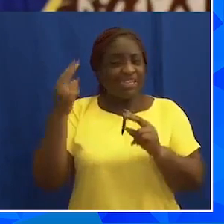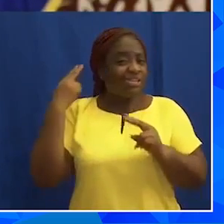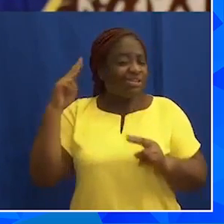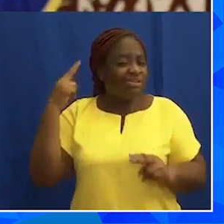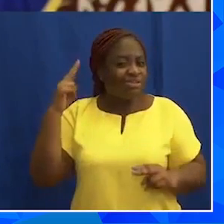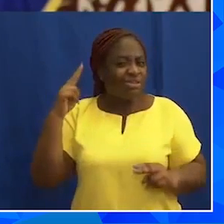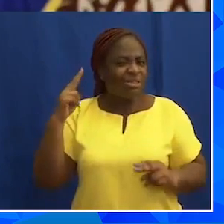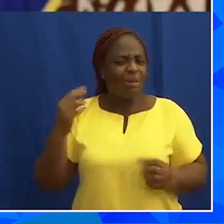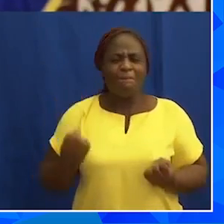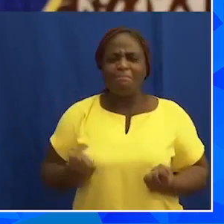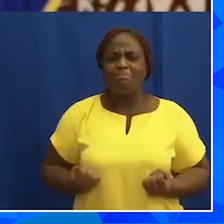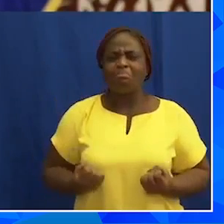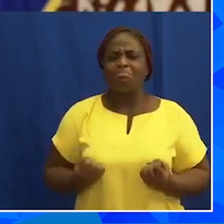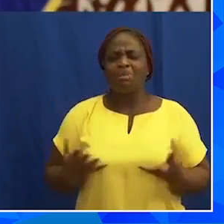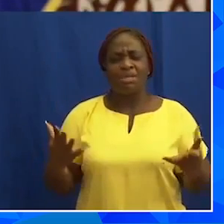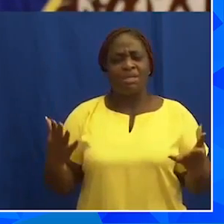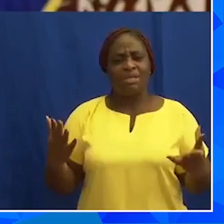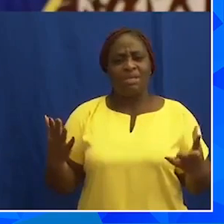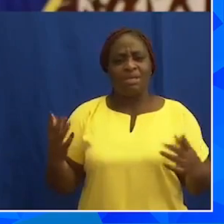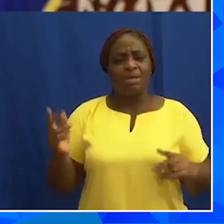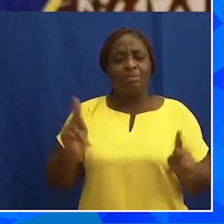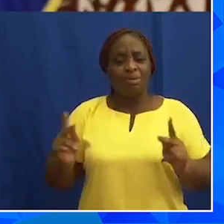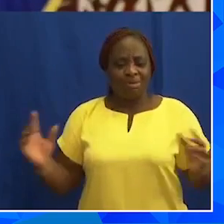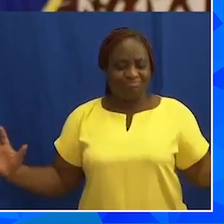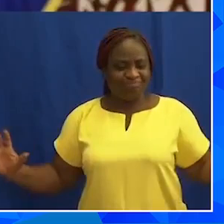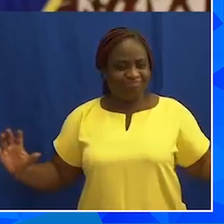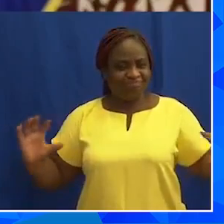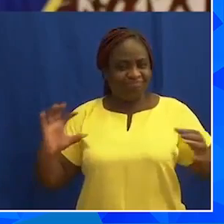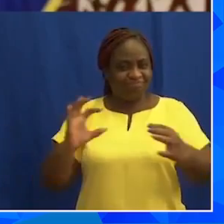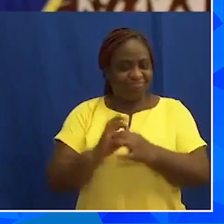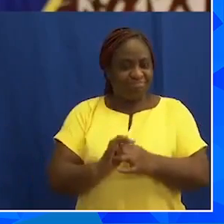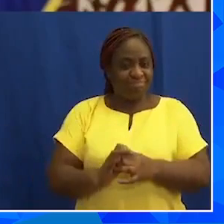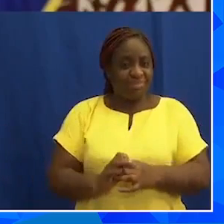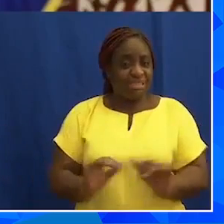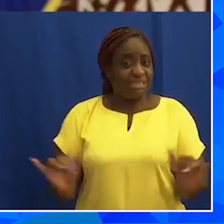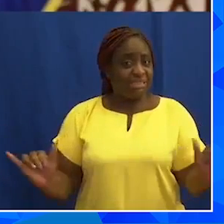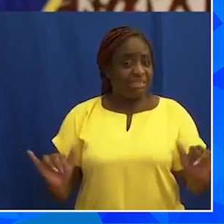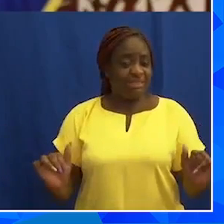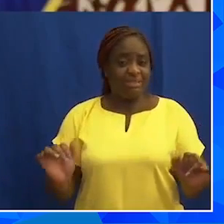malevolent forces have come together at the same time.